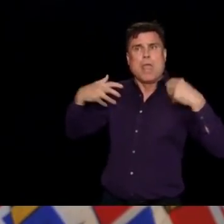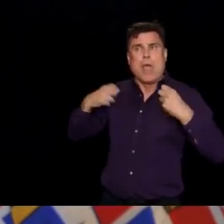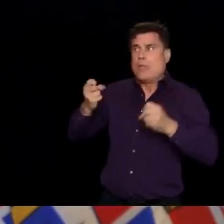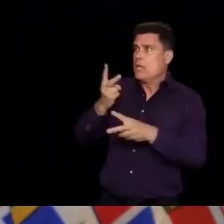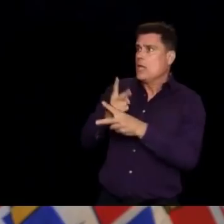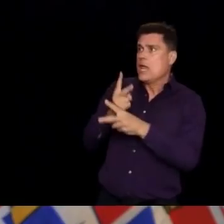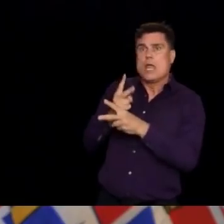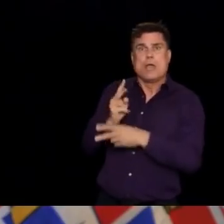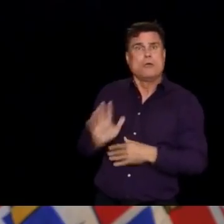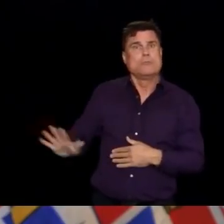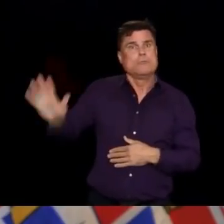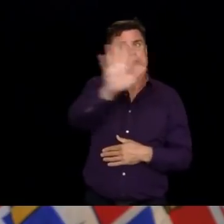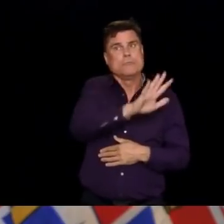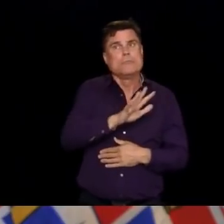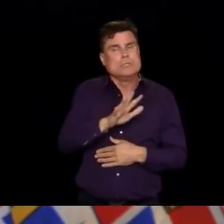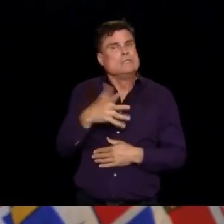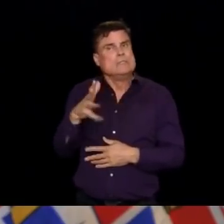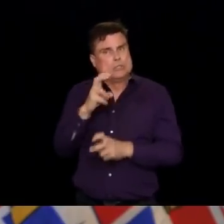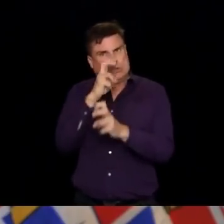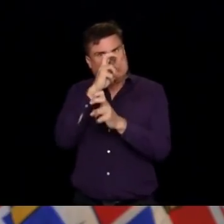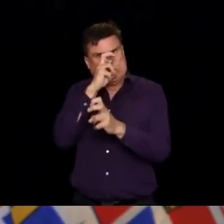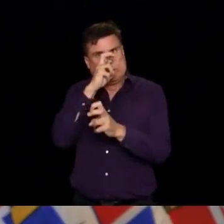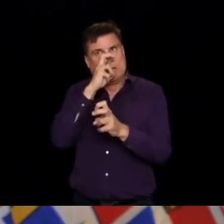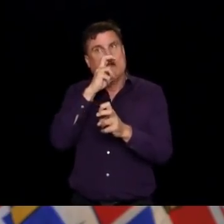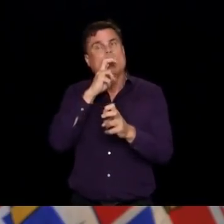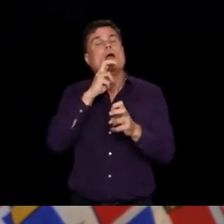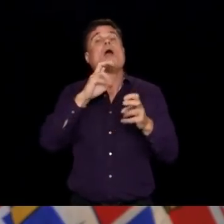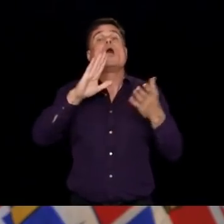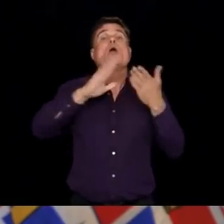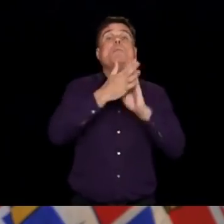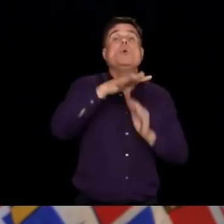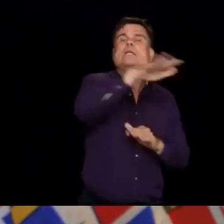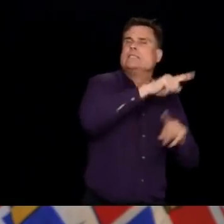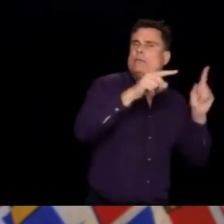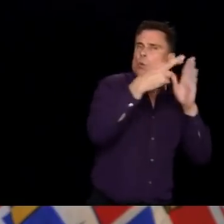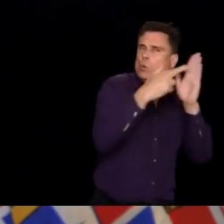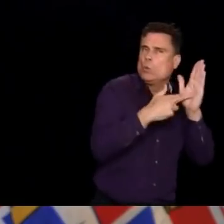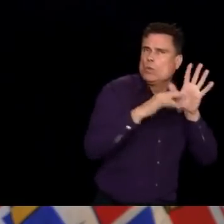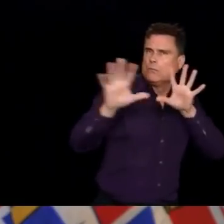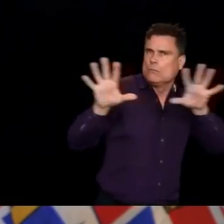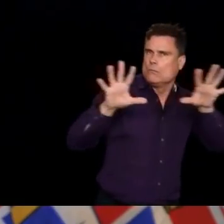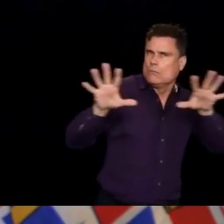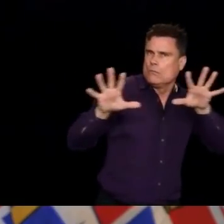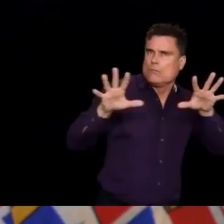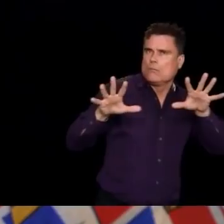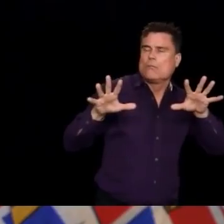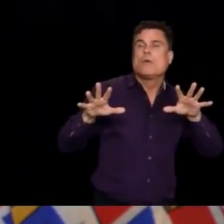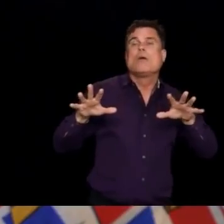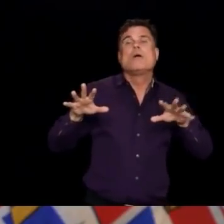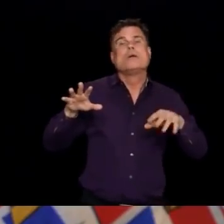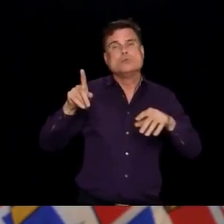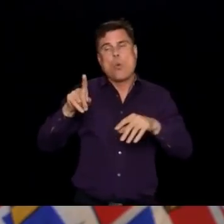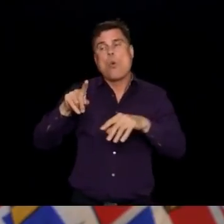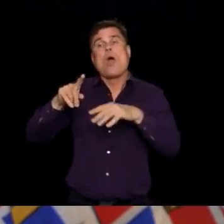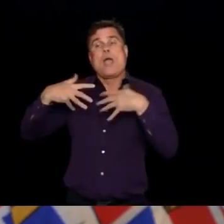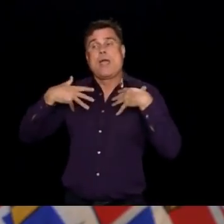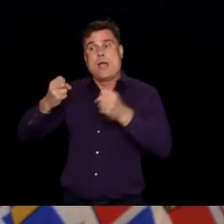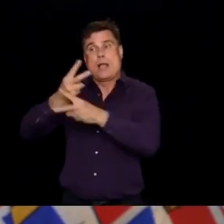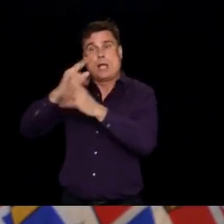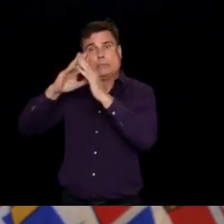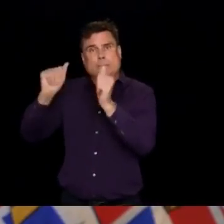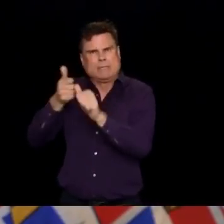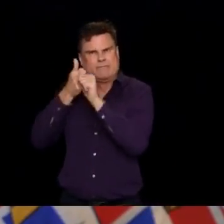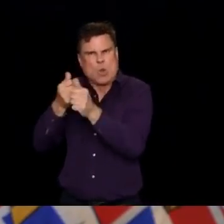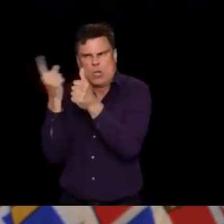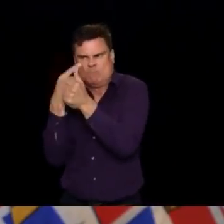The one other sort of complicating factor that can make it a challenge sometimes is some people shed more virus than others, and we